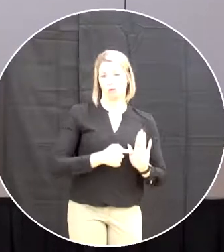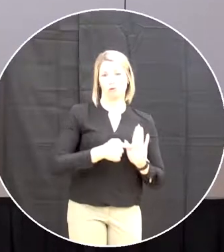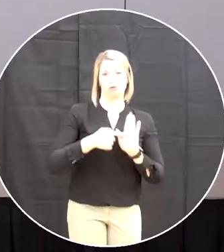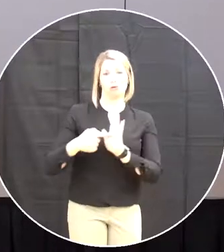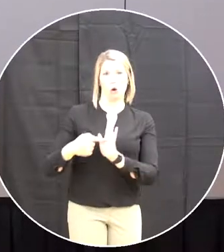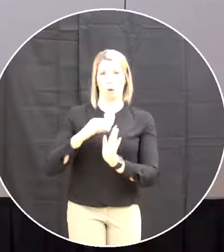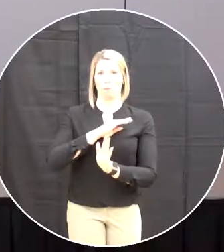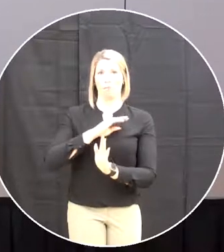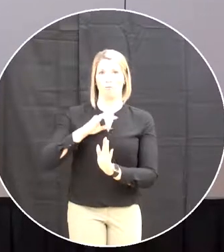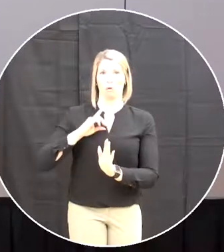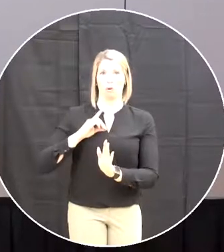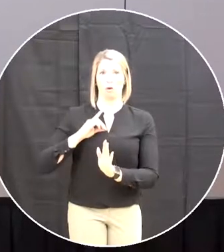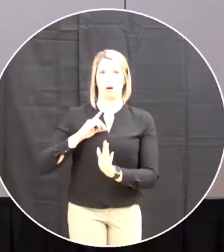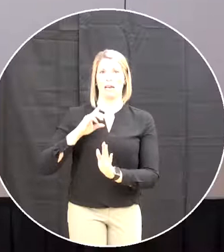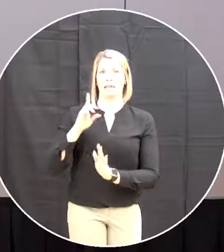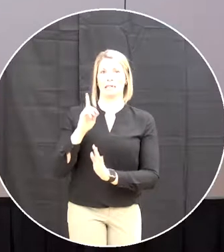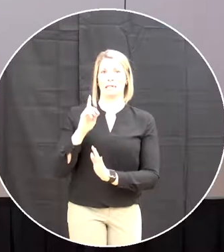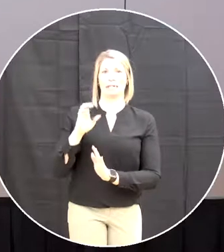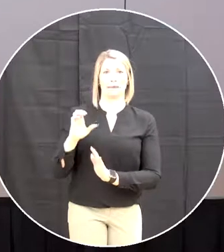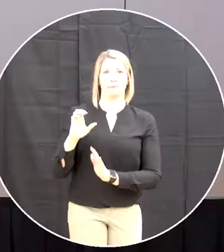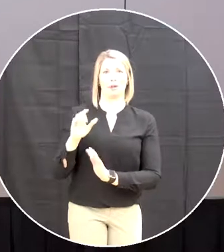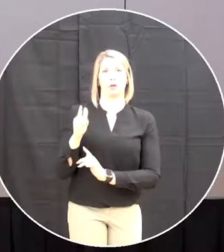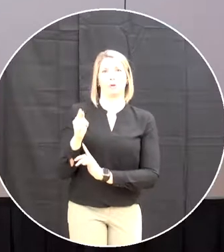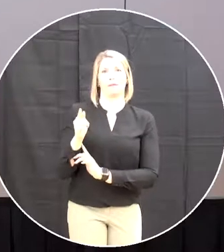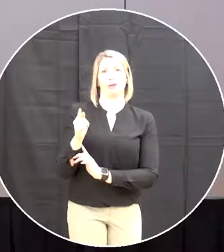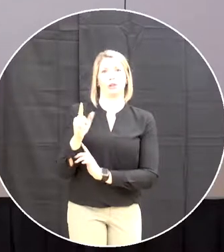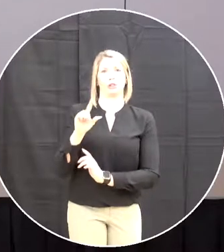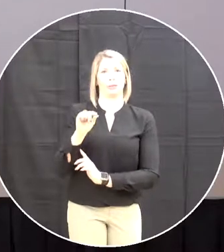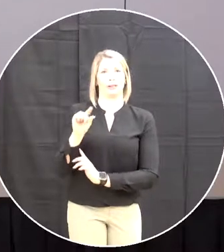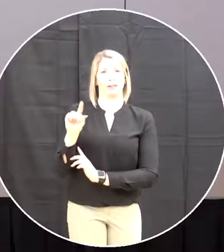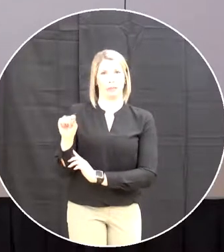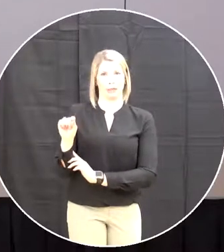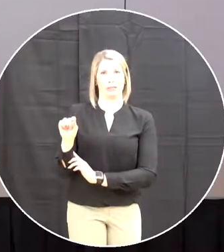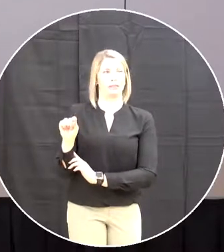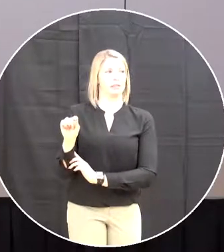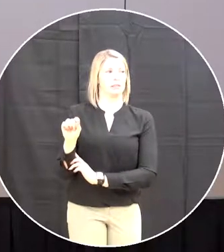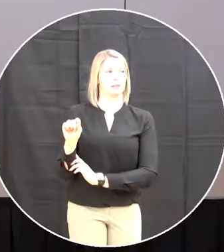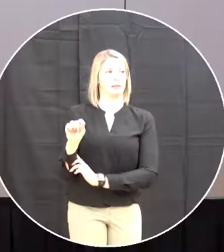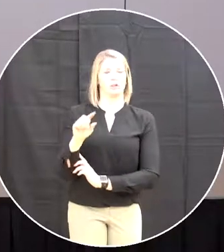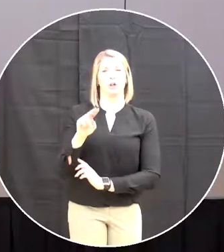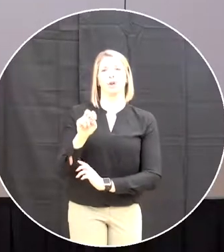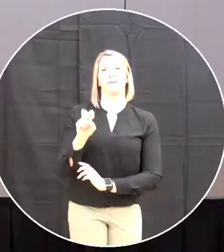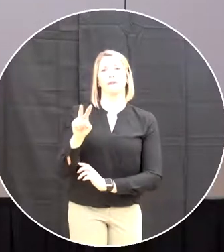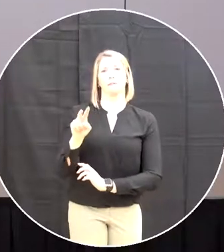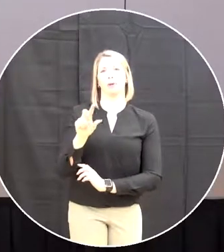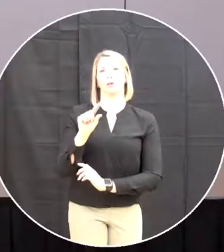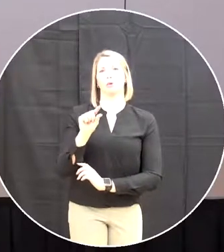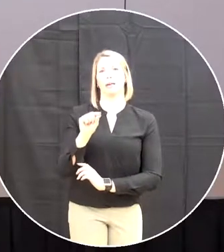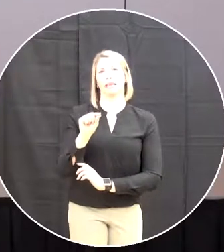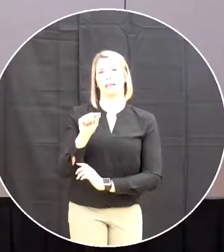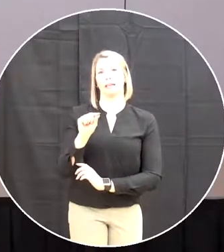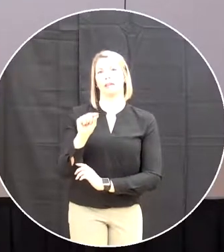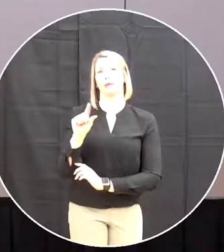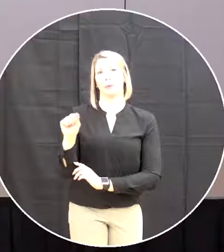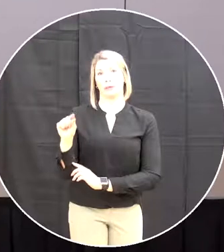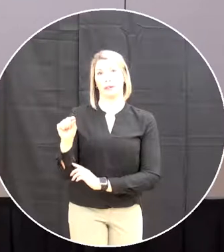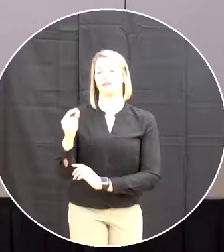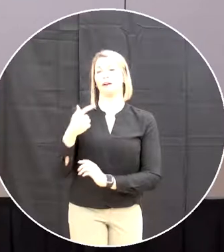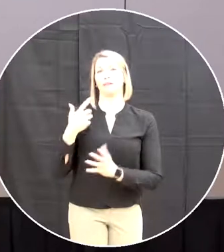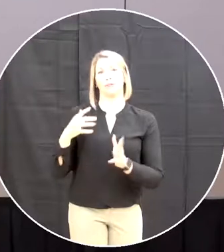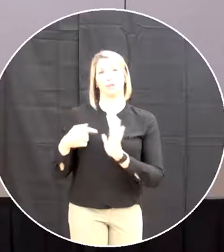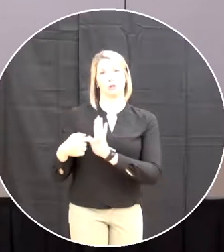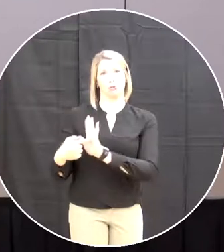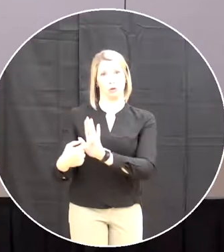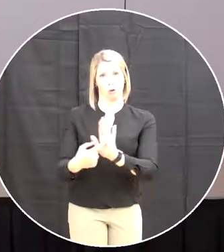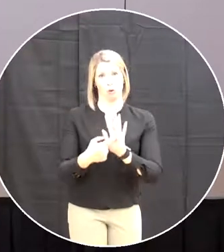21st 2020 that a motion would be brought to the board to vote on the closure of Bayview primary the Bayview primary is in Nippers Harbor